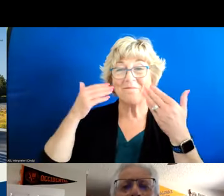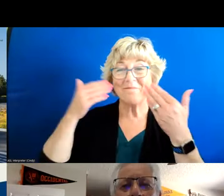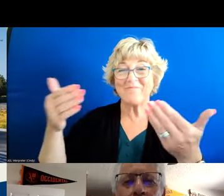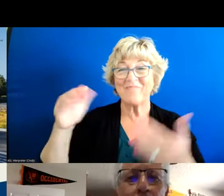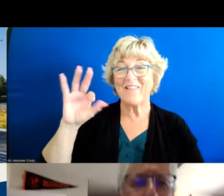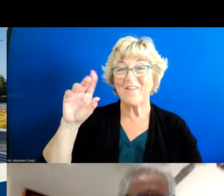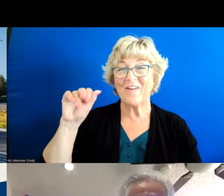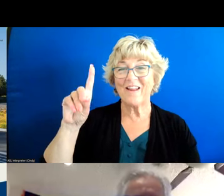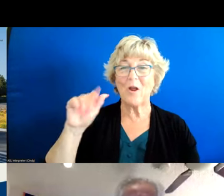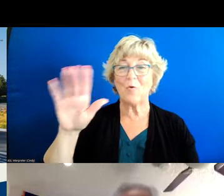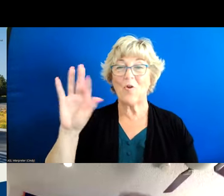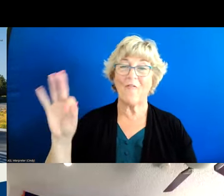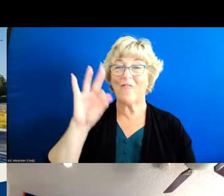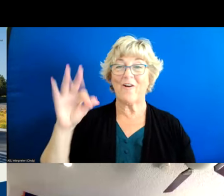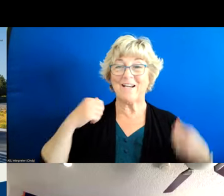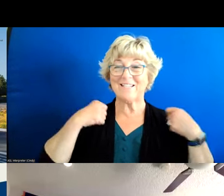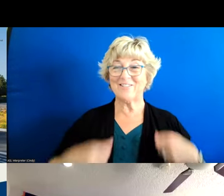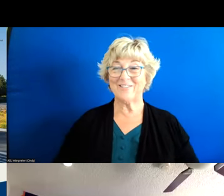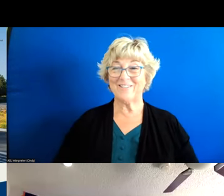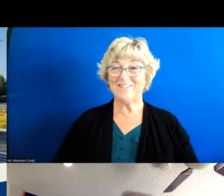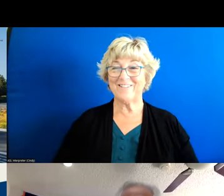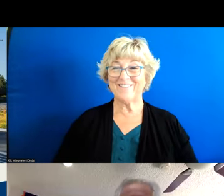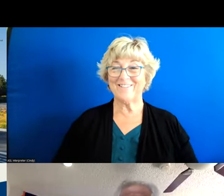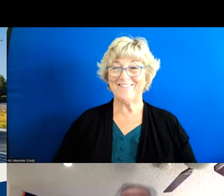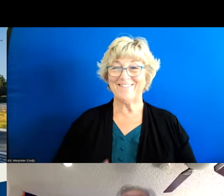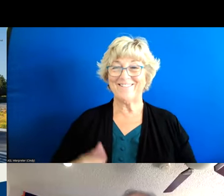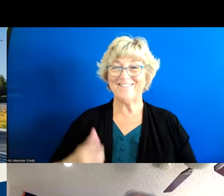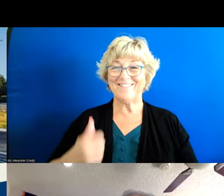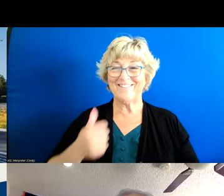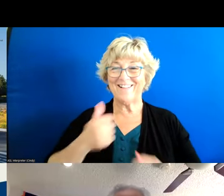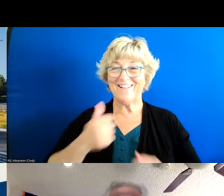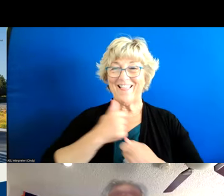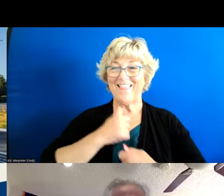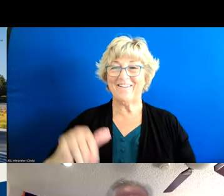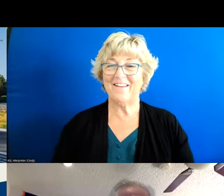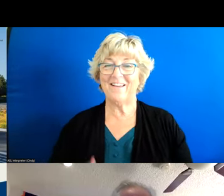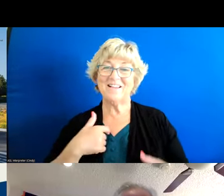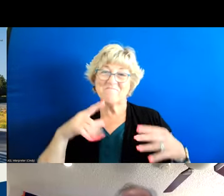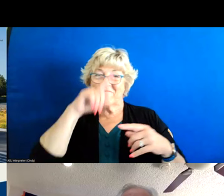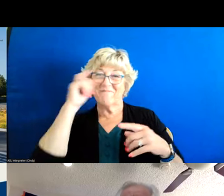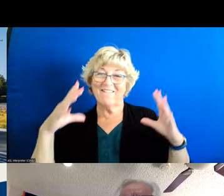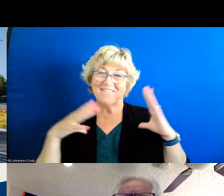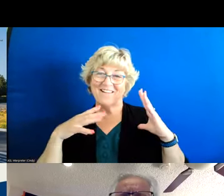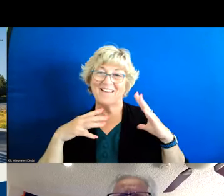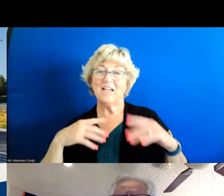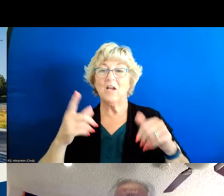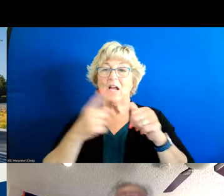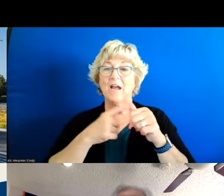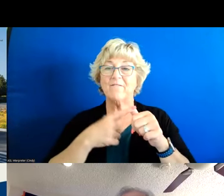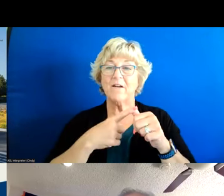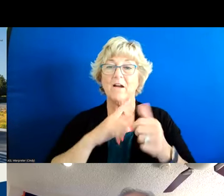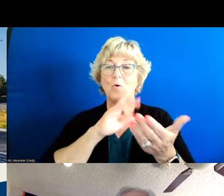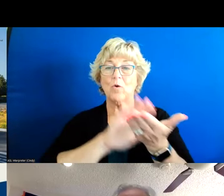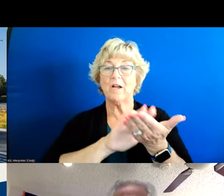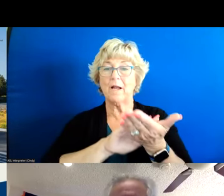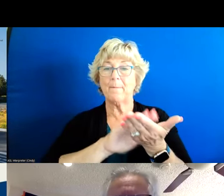with your friday shirt great friday shirt there the friday kicking back summer vacation but uh first let me commend